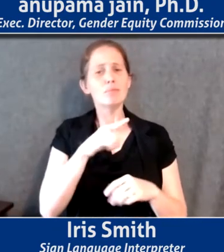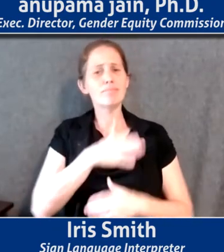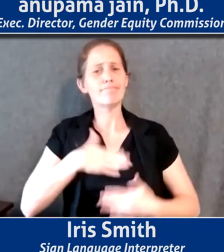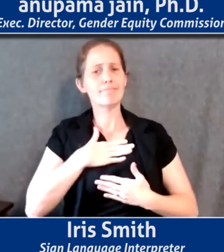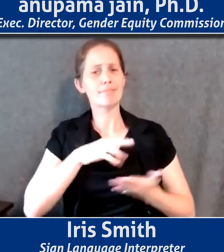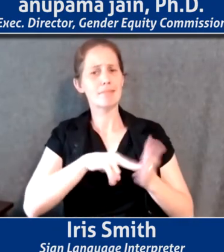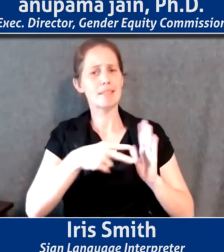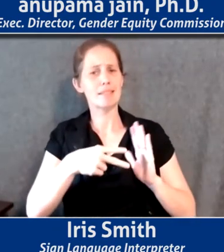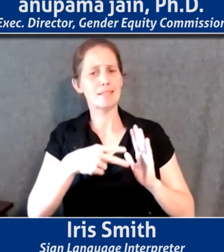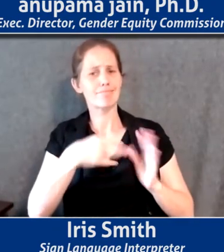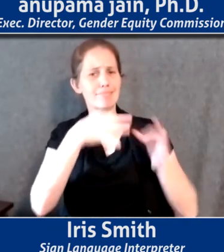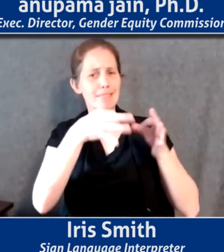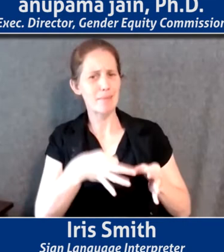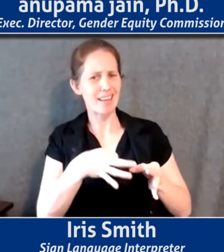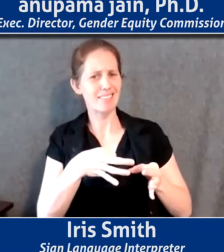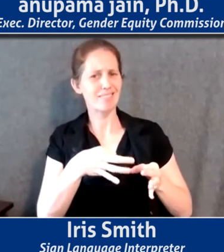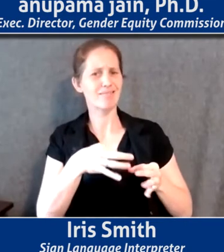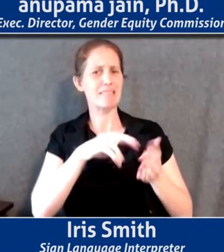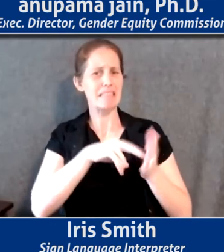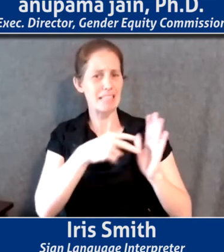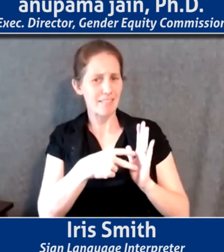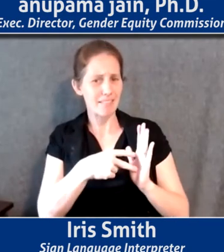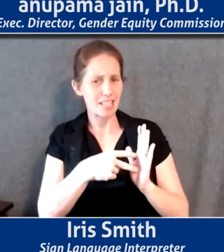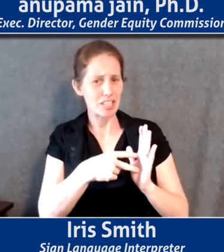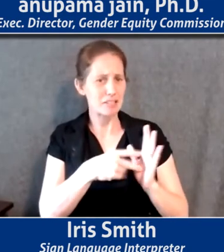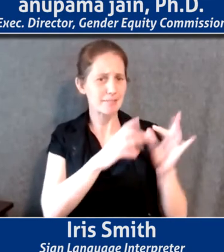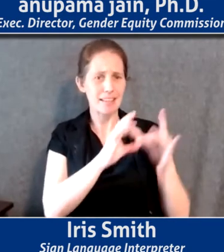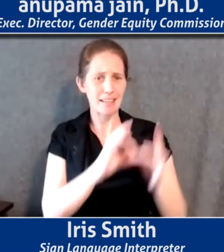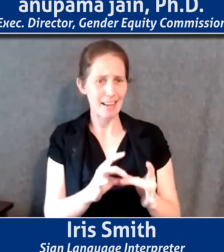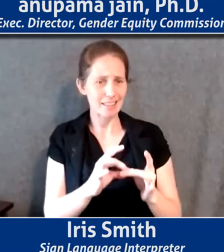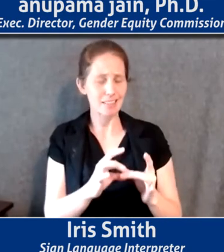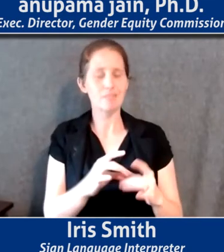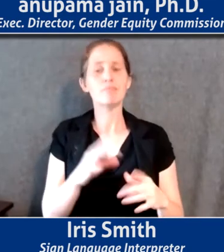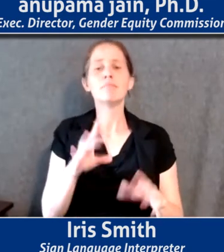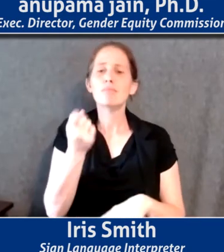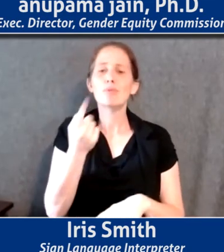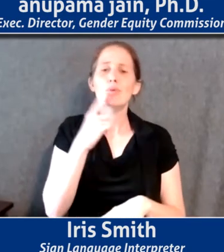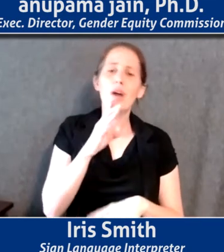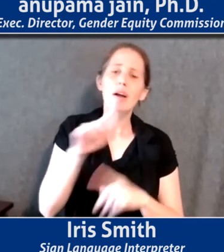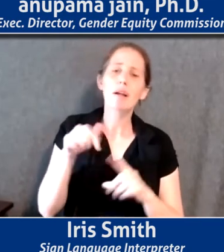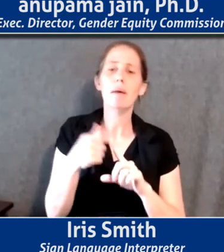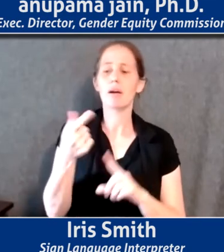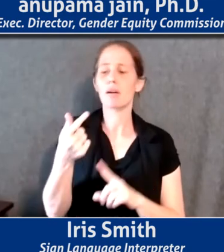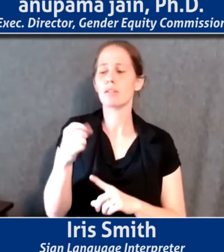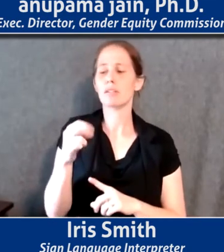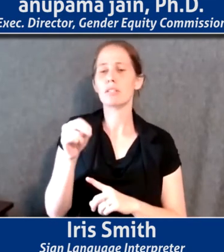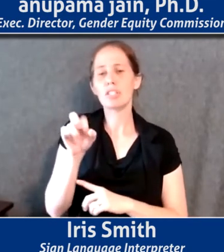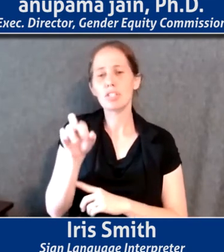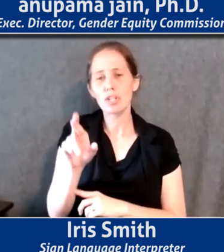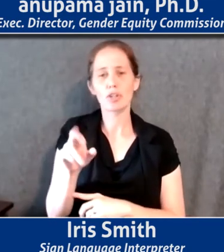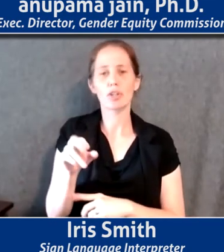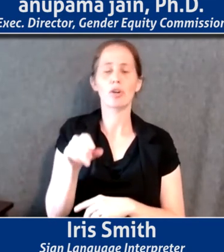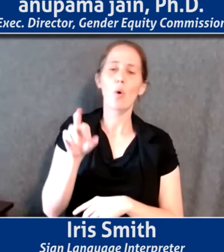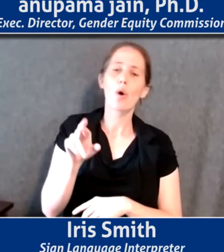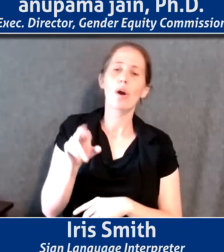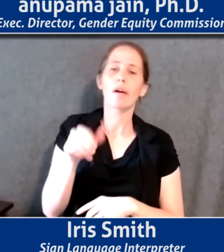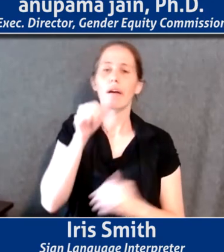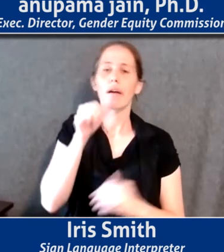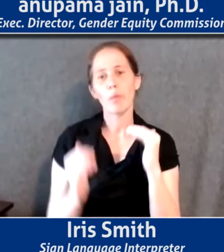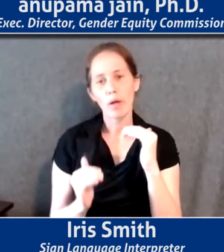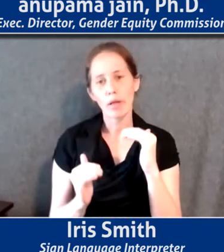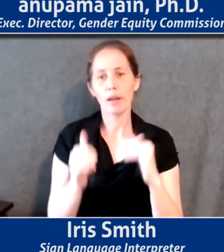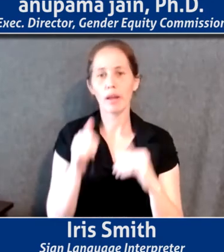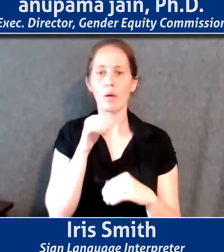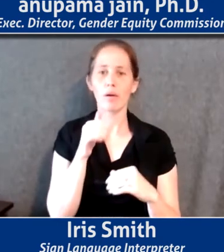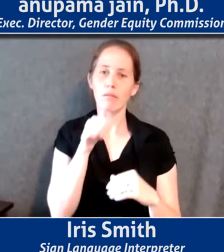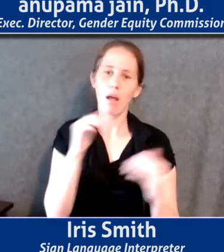about some of the definitions at play? When we're talking about gender and we're talking about something like gender inequality or inequity,